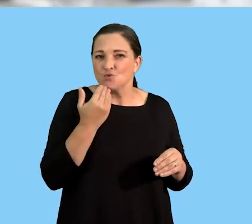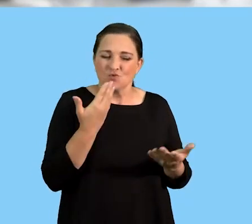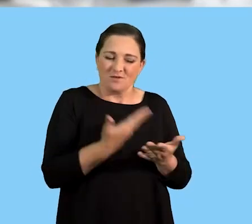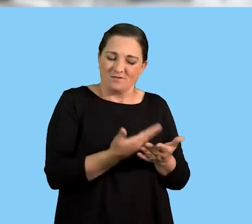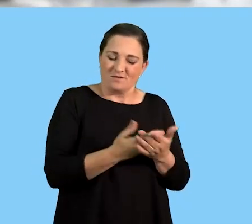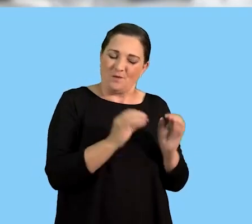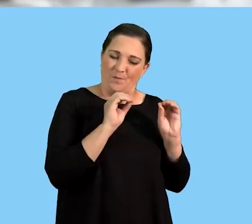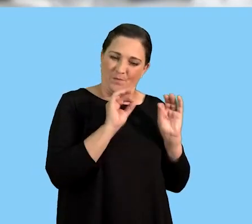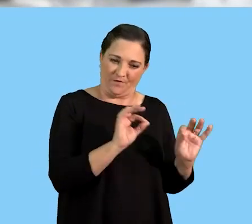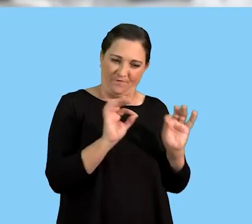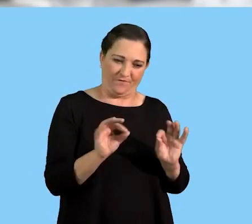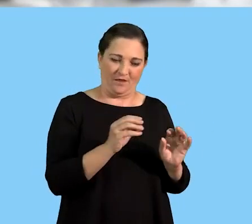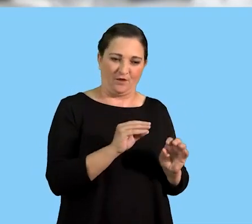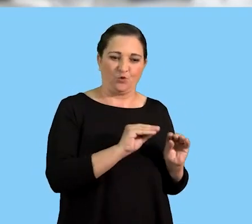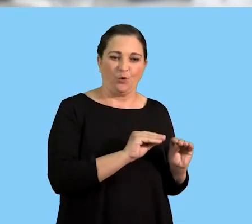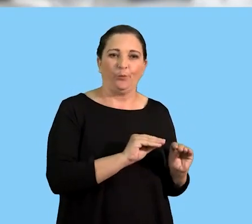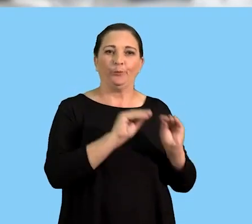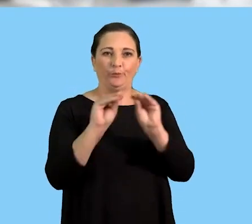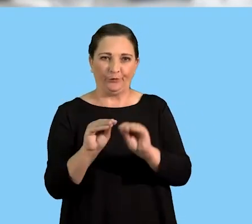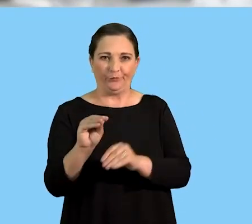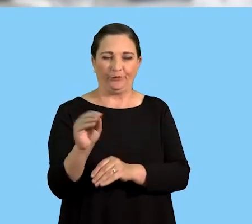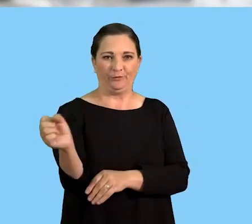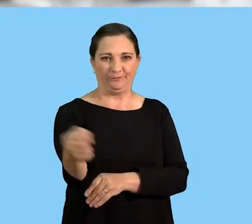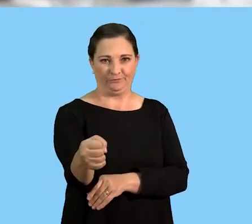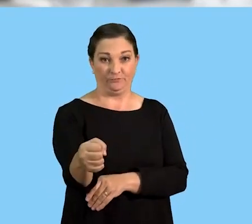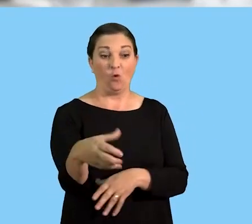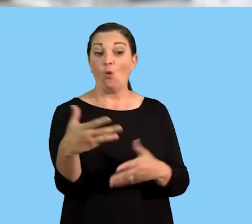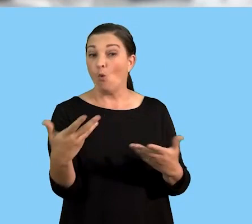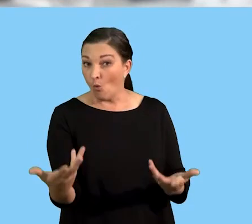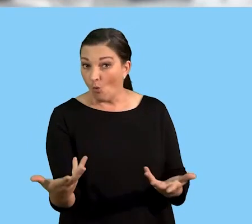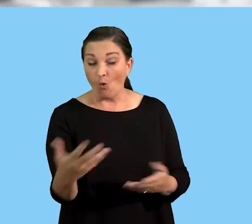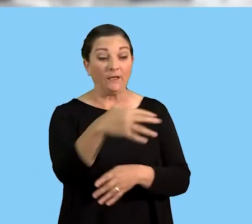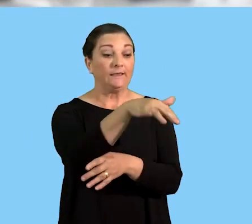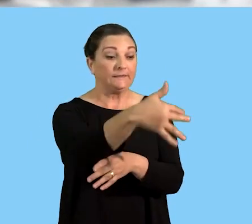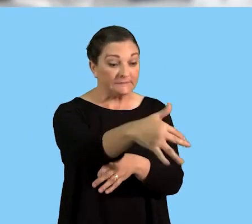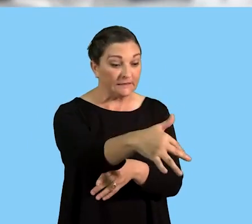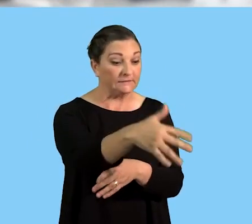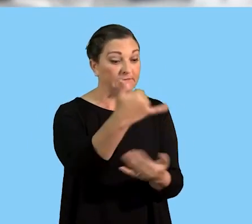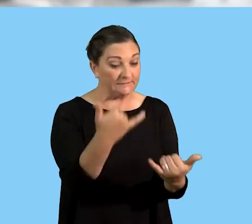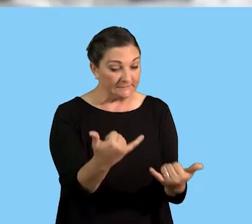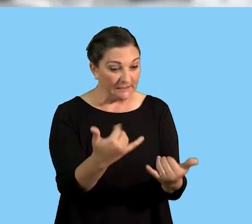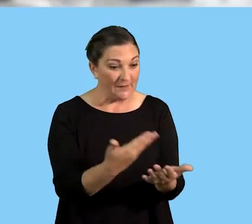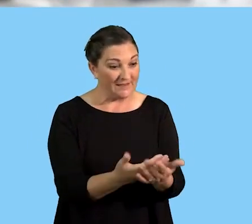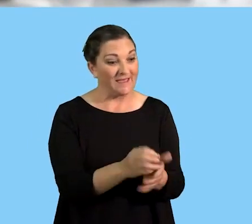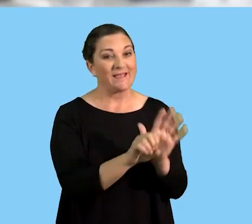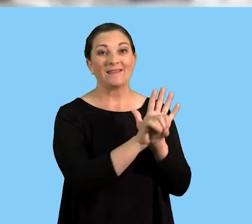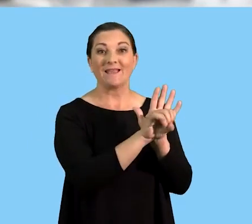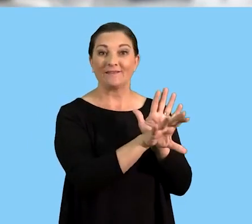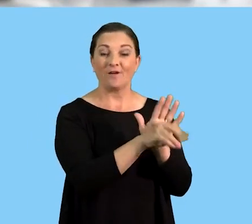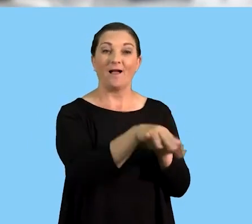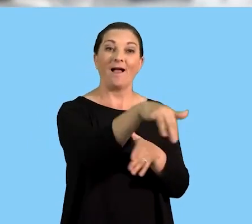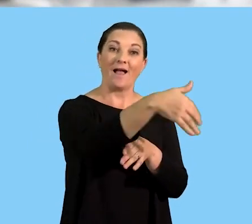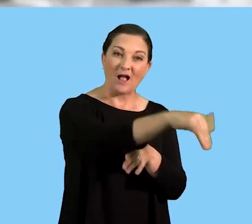already inside the business. Or when they are looking at a candidate externally, it means that they are now